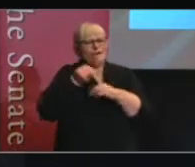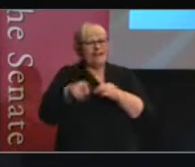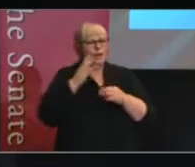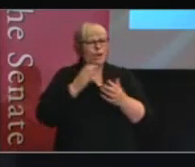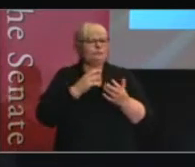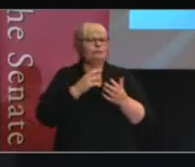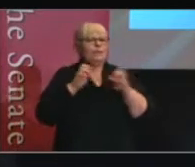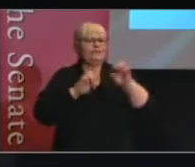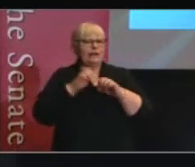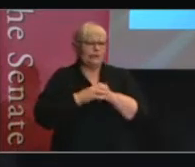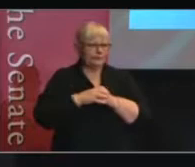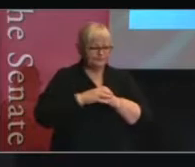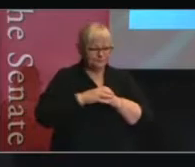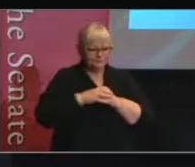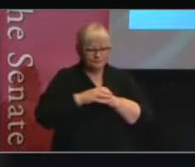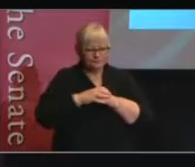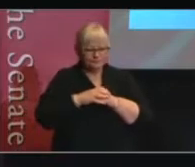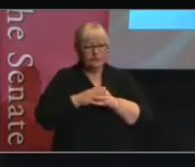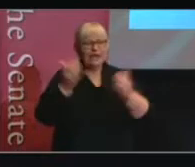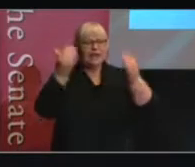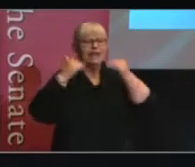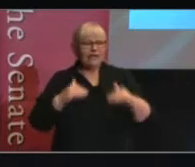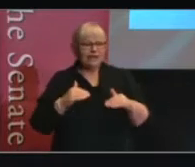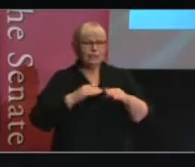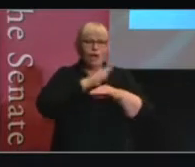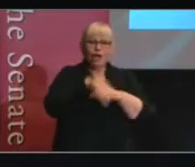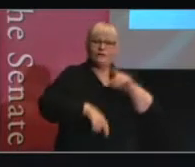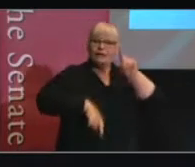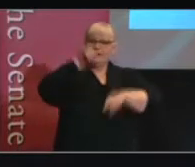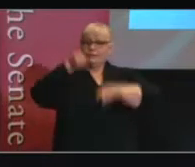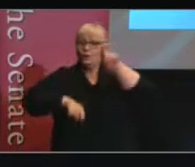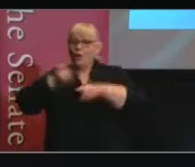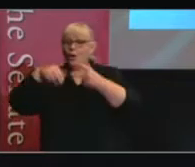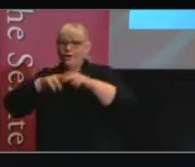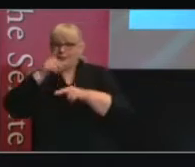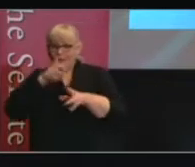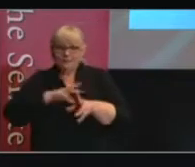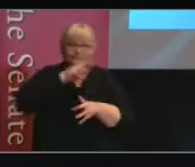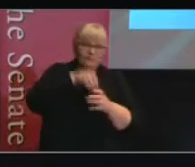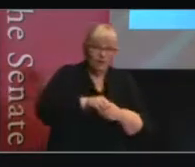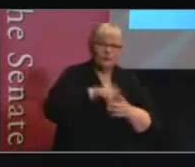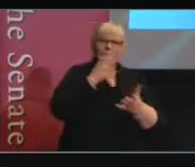Then the harder parts are around the idea of diversity of participation and legitimacy.